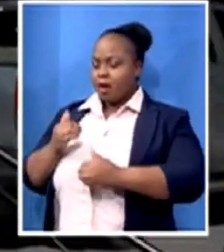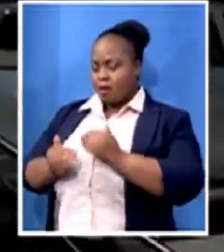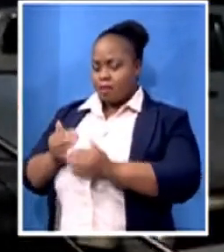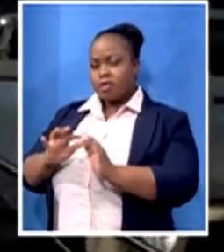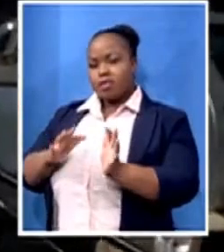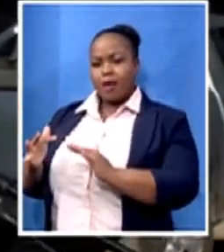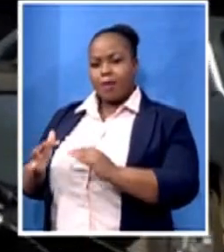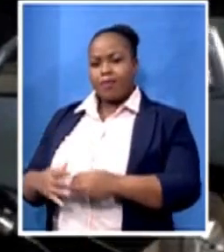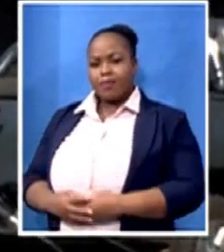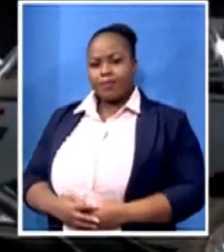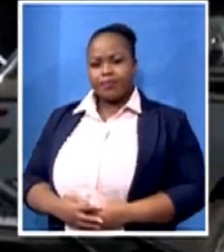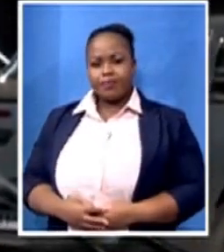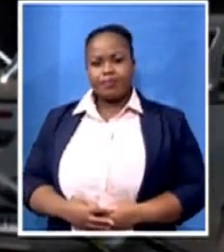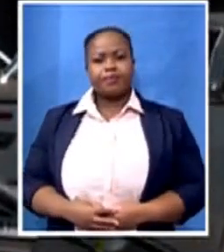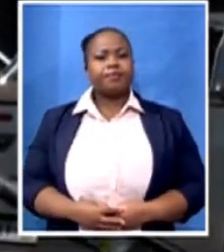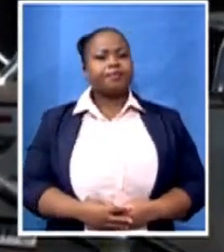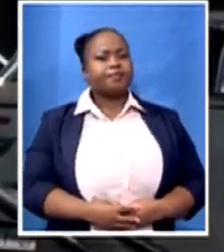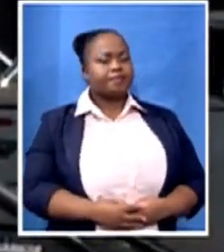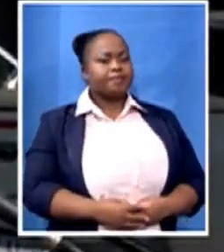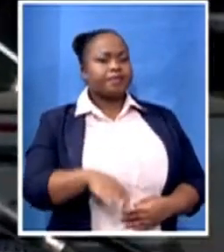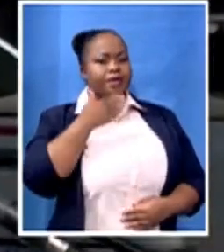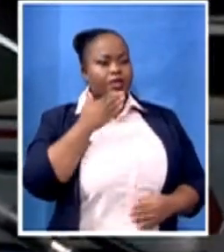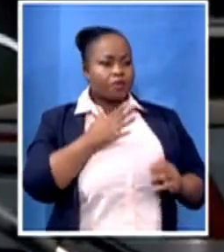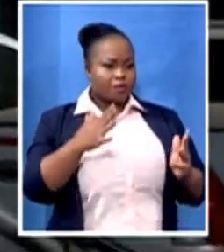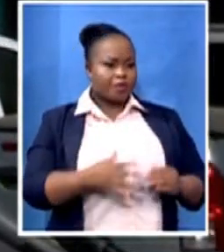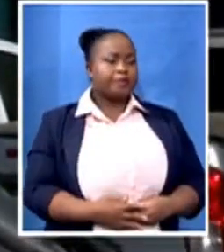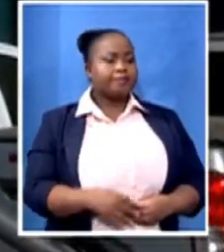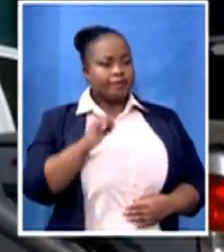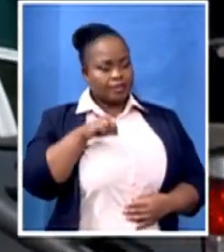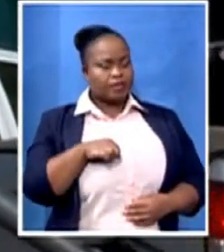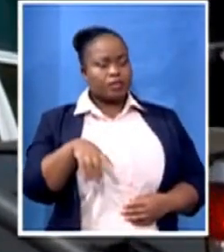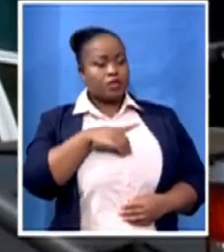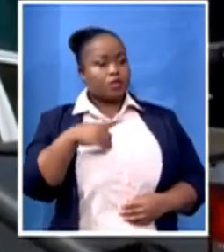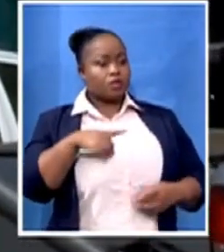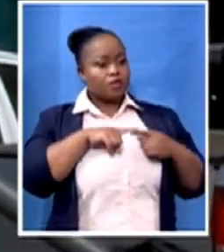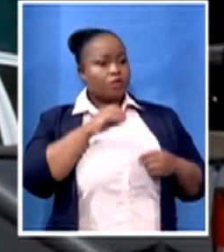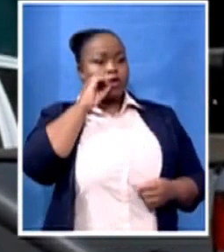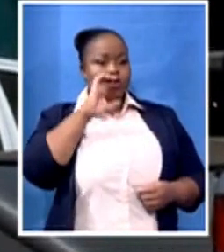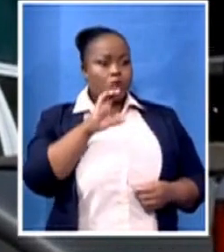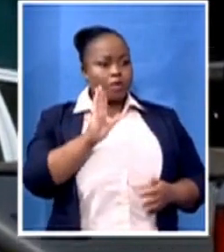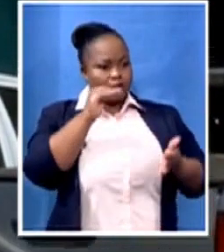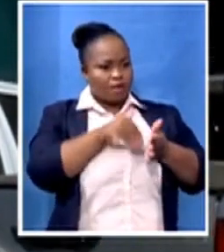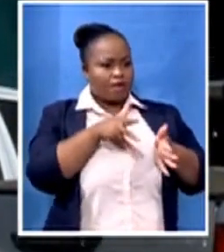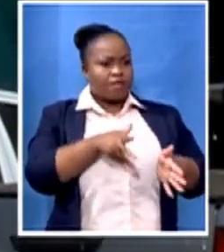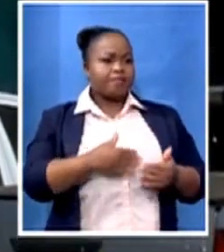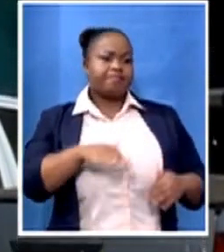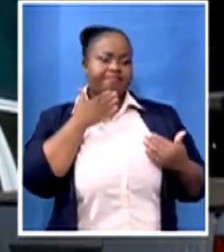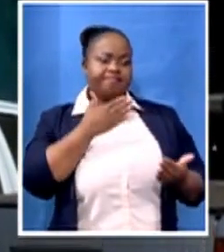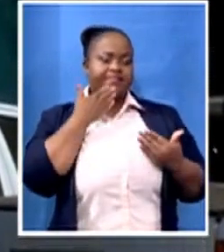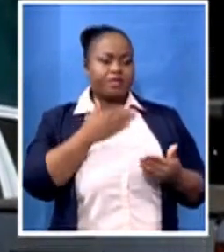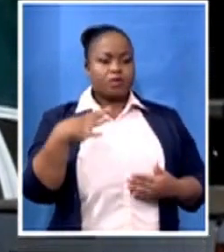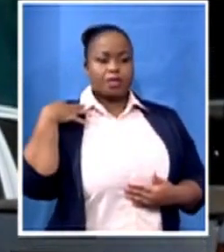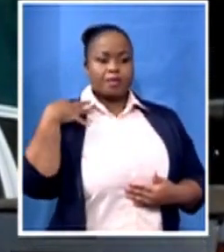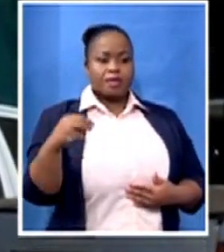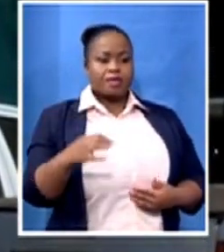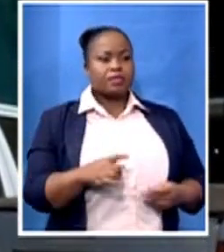Thank you so much. Yes, the Cuban doctors have arrived, and we're thankful for that to the minister and the president of South Africa.